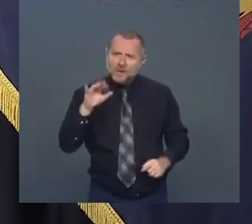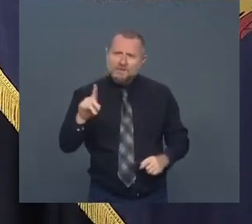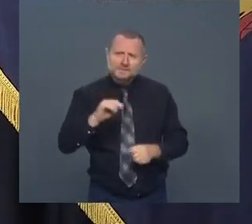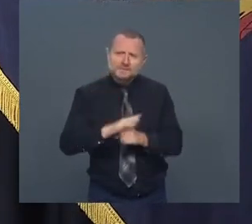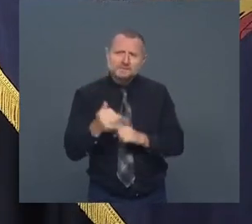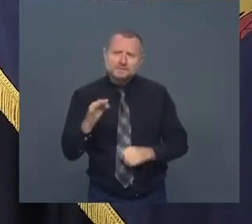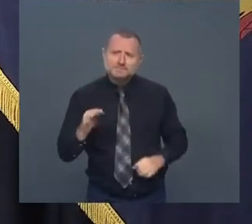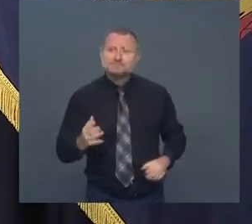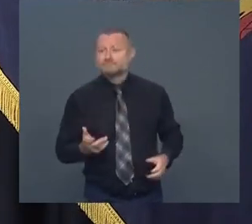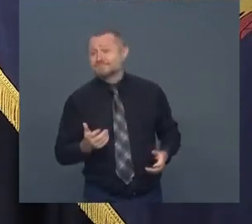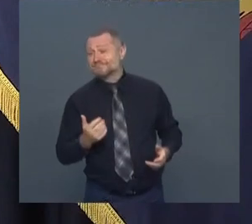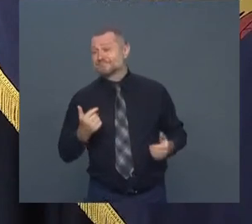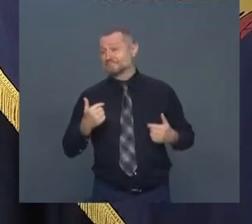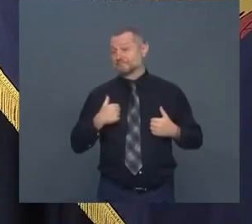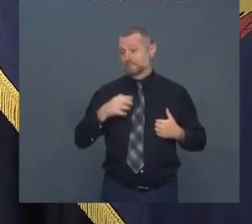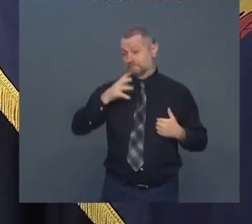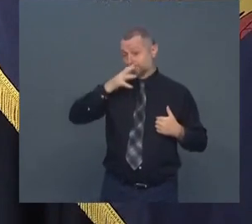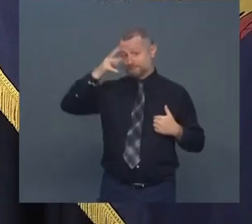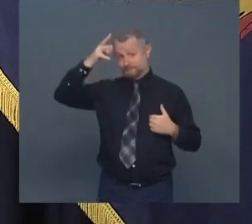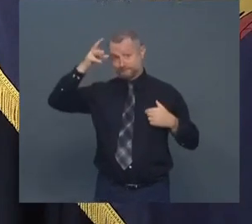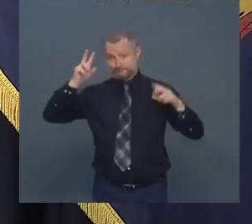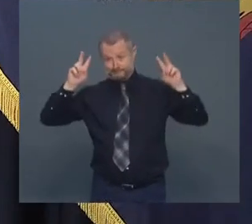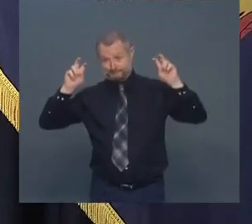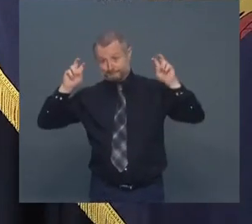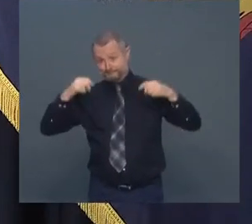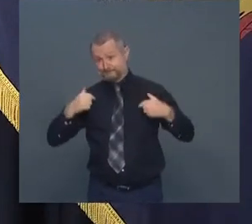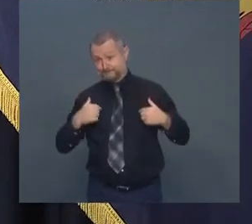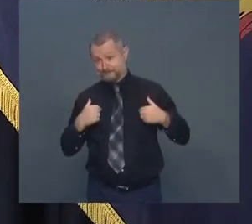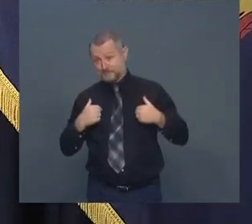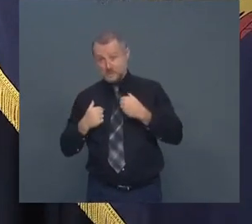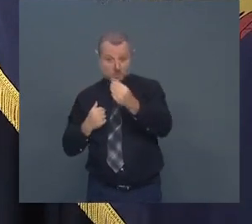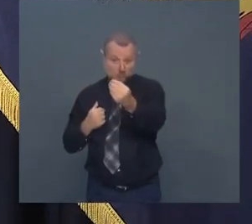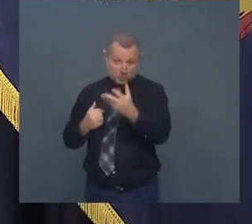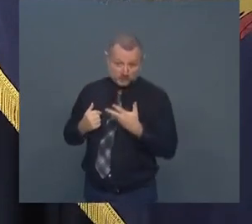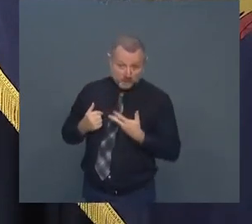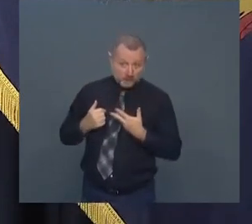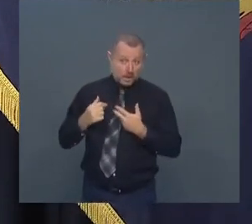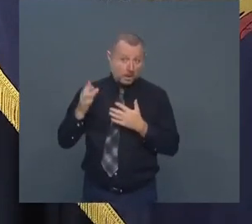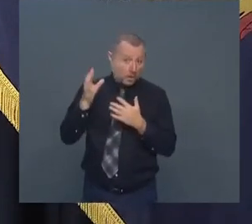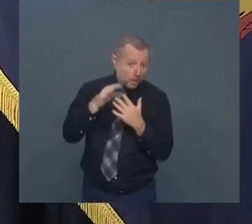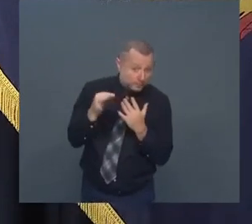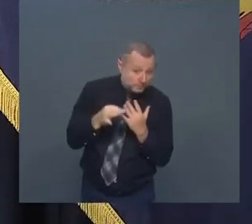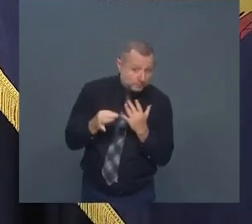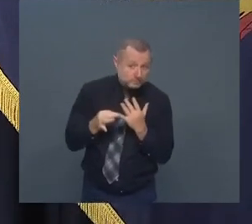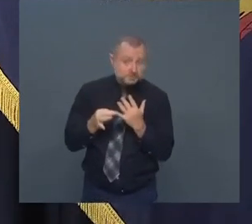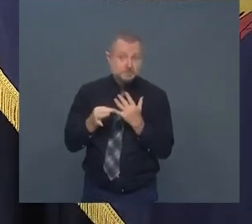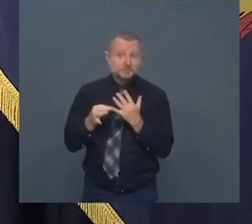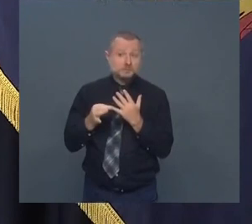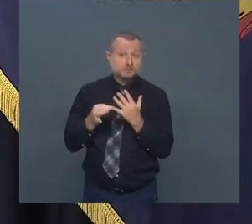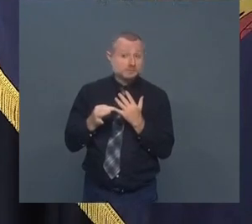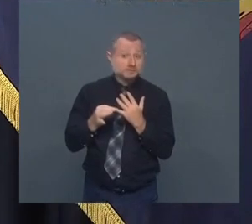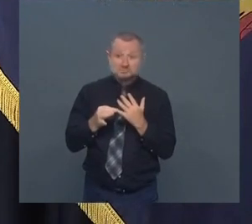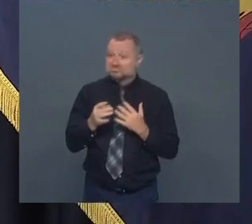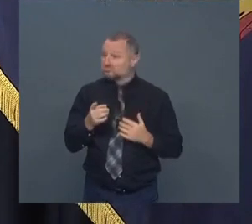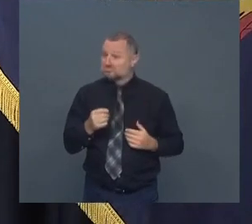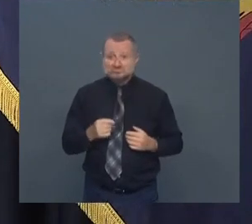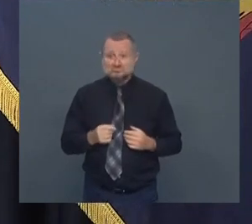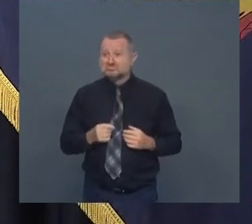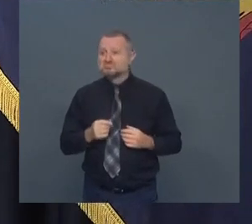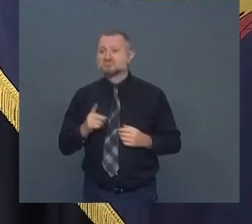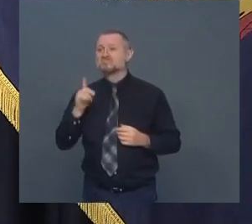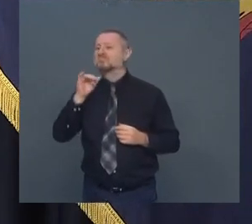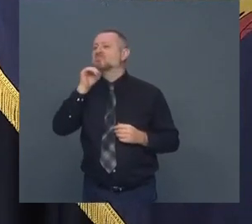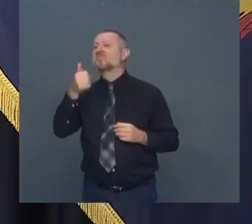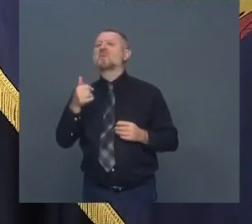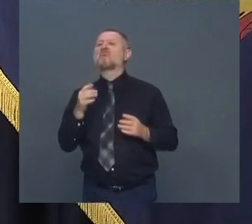I'm a parent you said optional you didn't say de minimis for